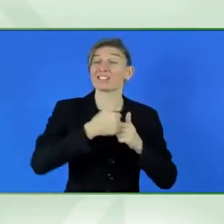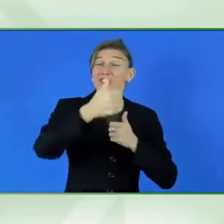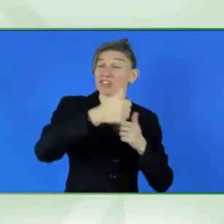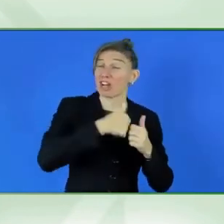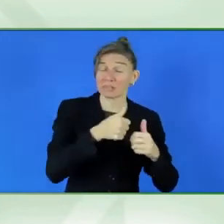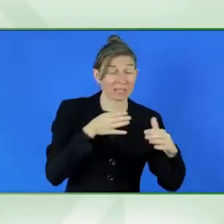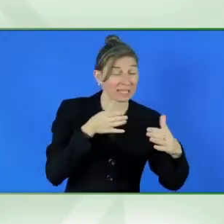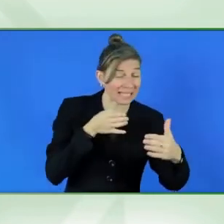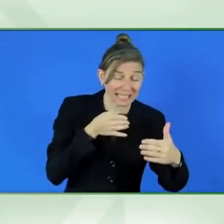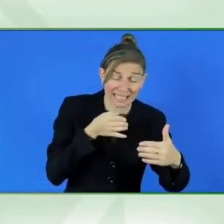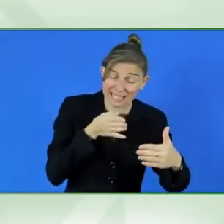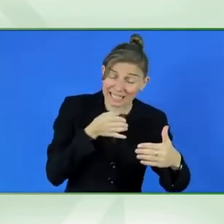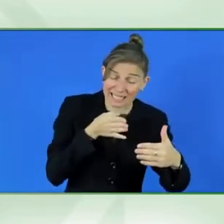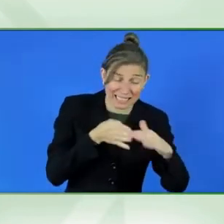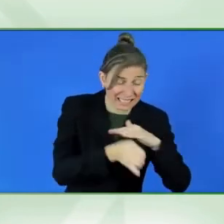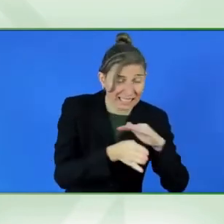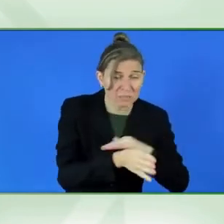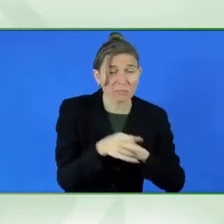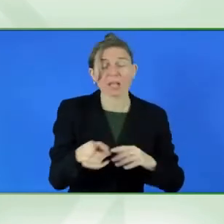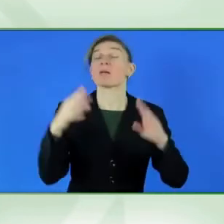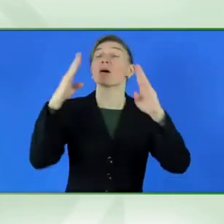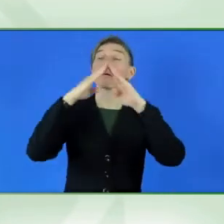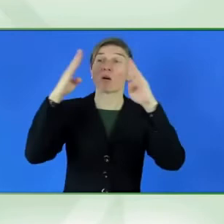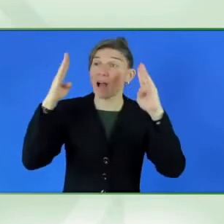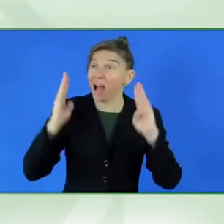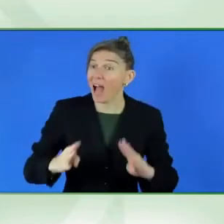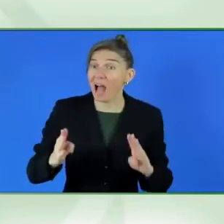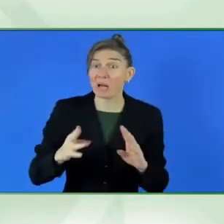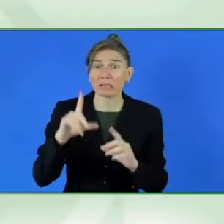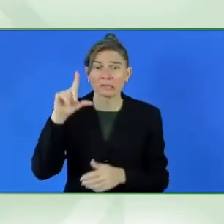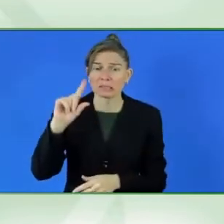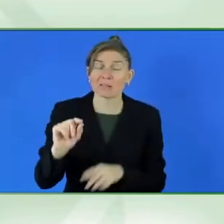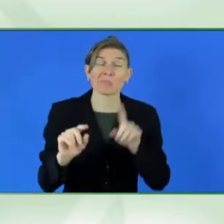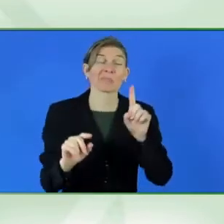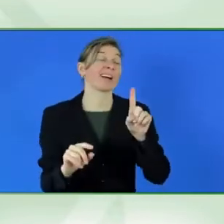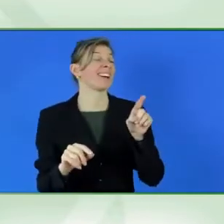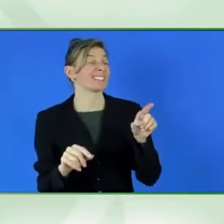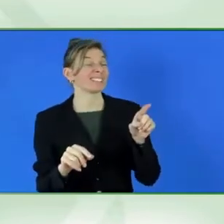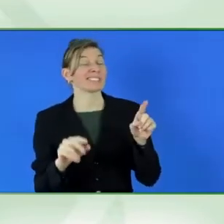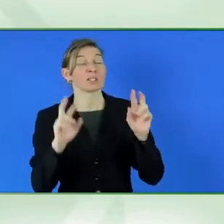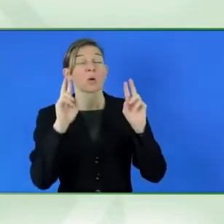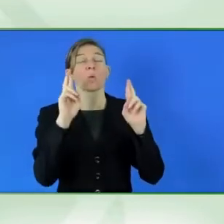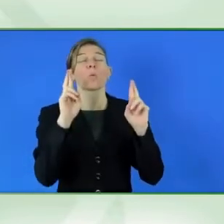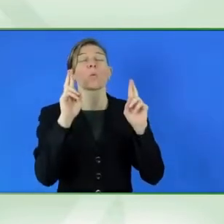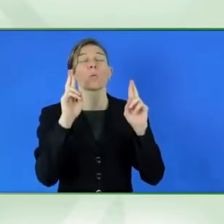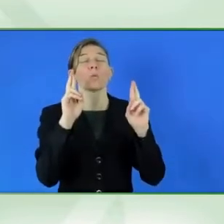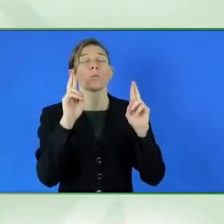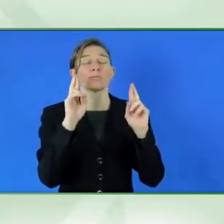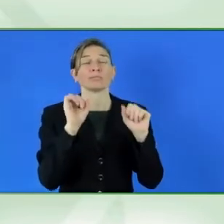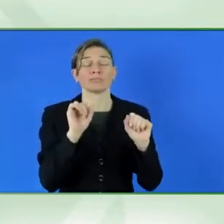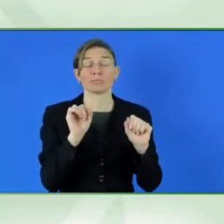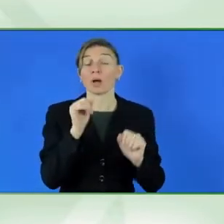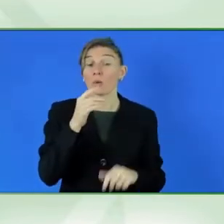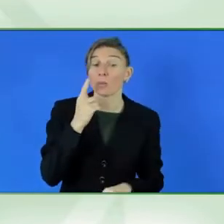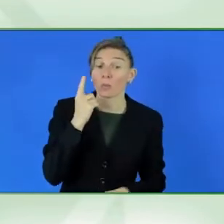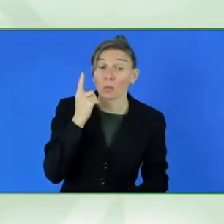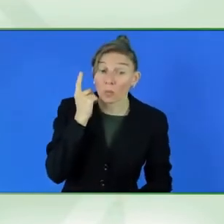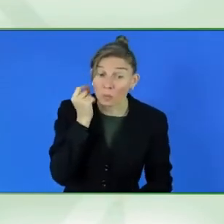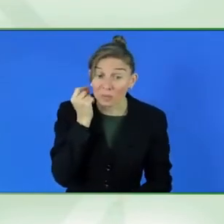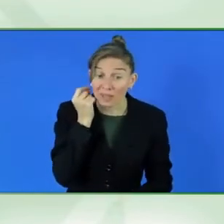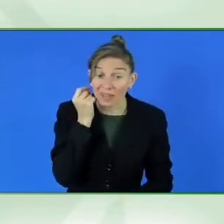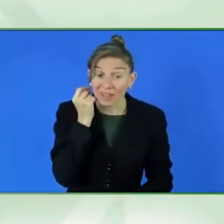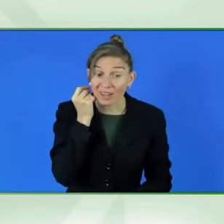as I said, hope is really important. And women face so many more layers of